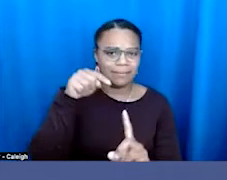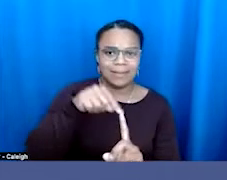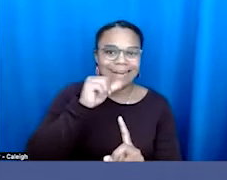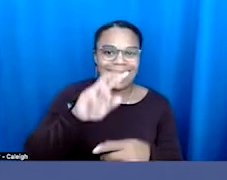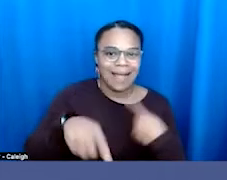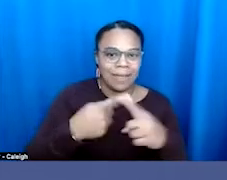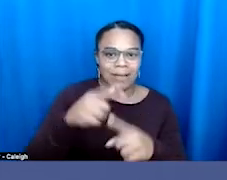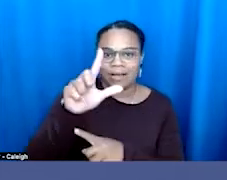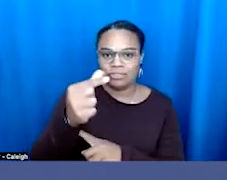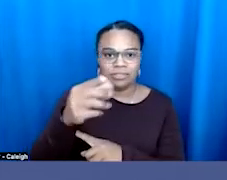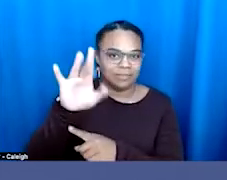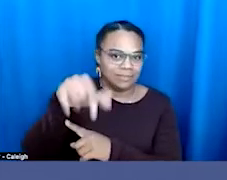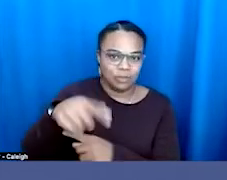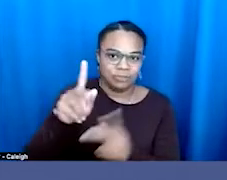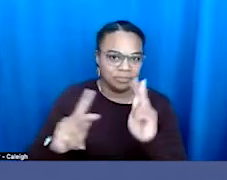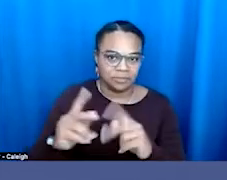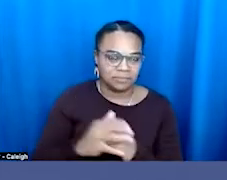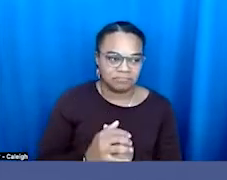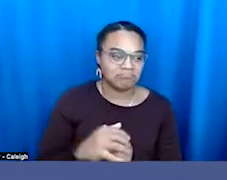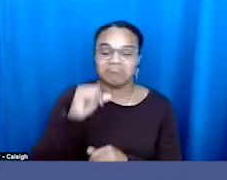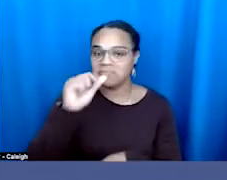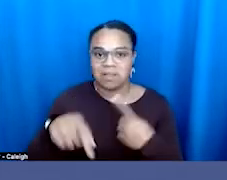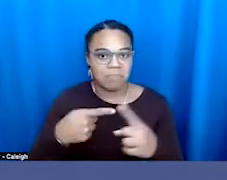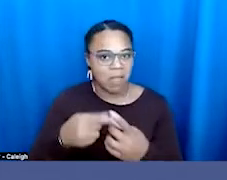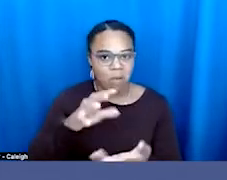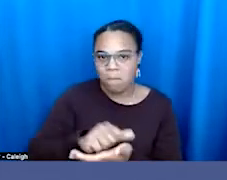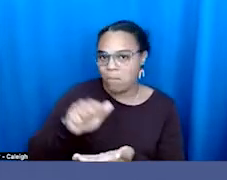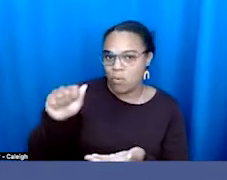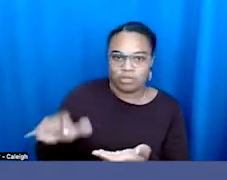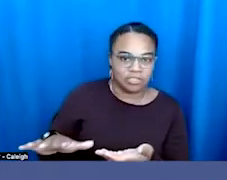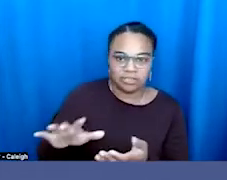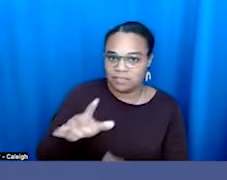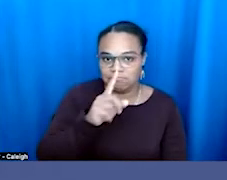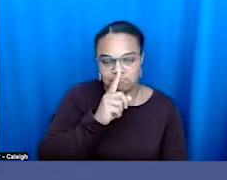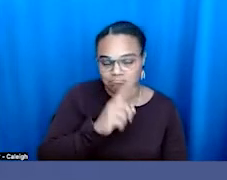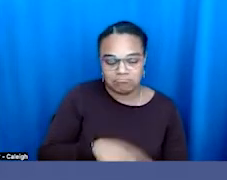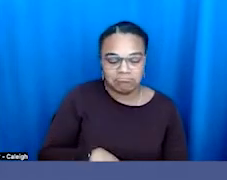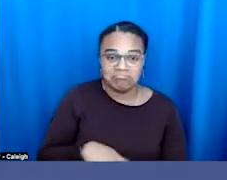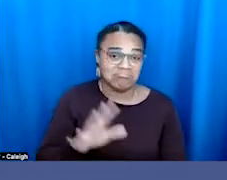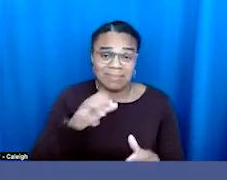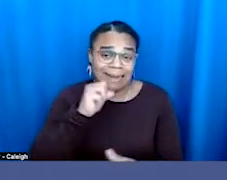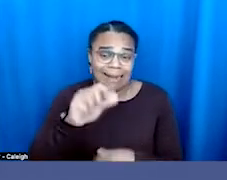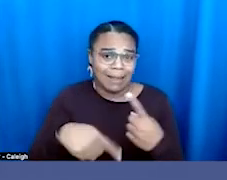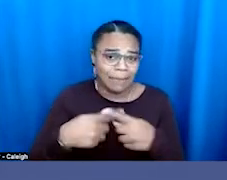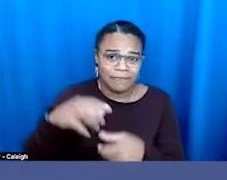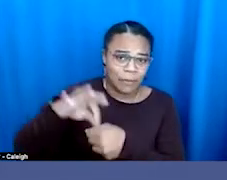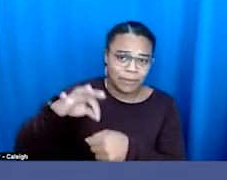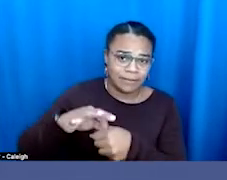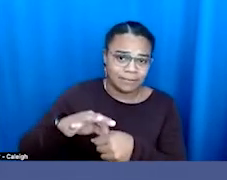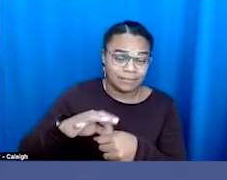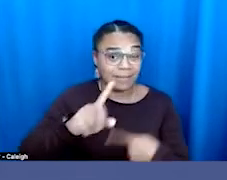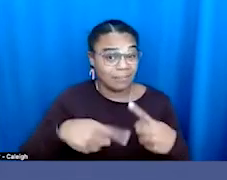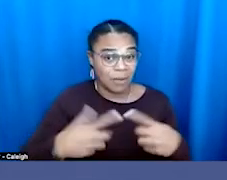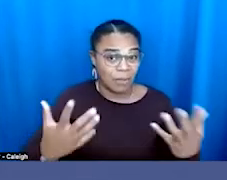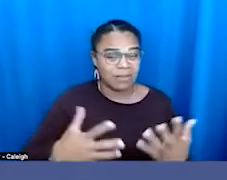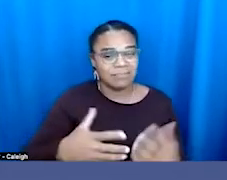would say it's not about abortion. I would say it's not about voting. It is about power and we